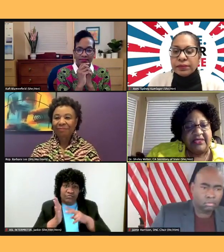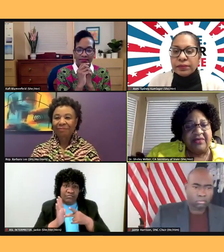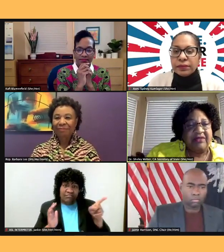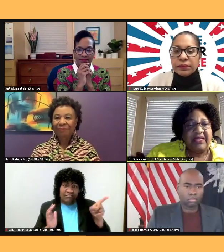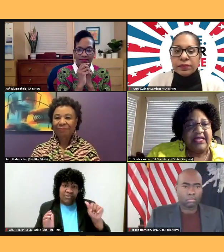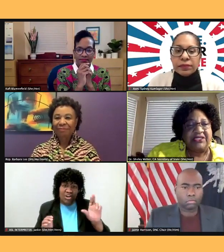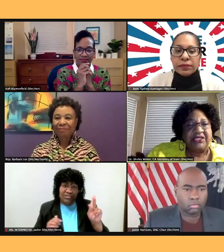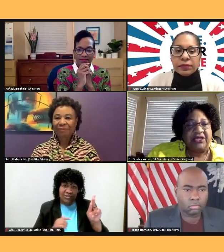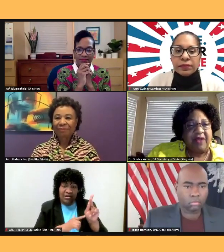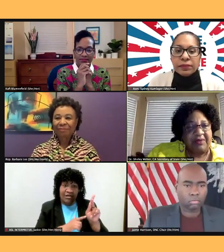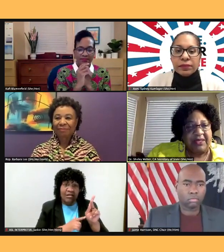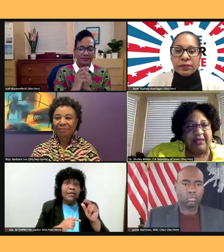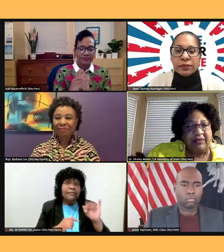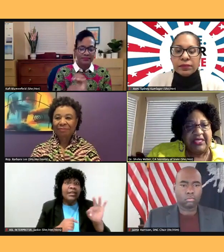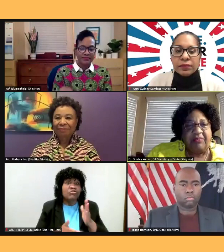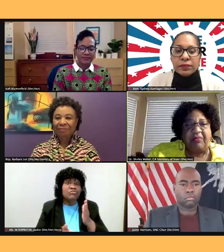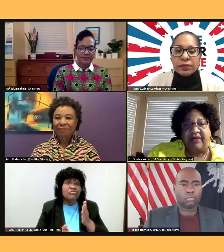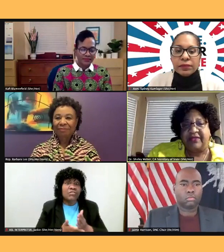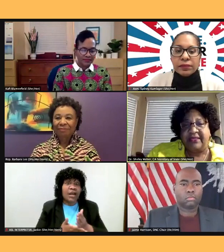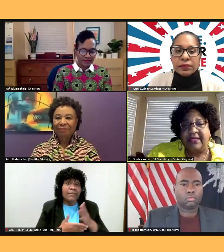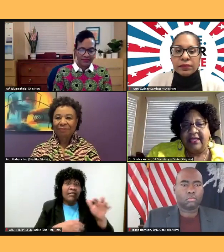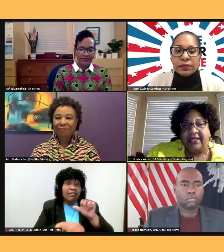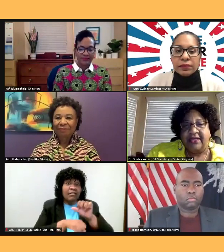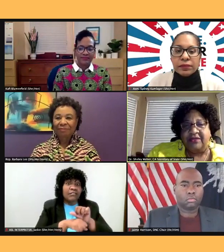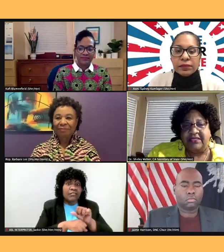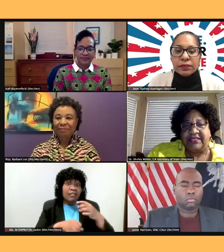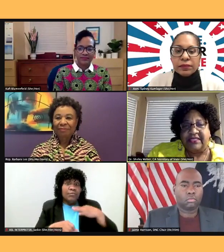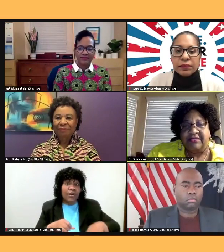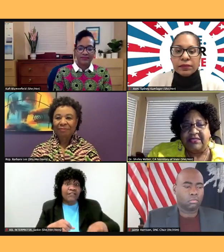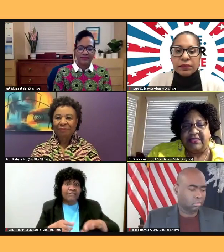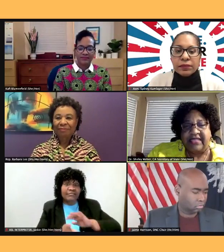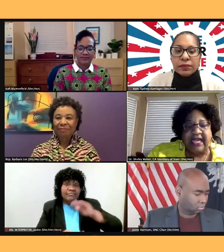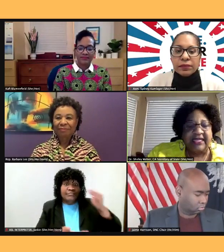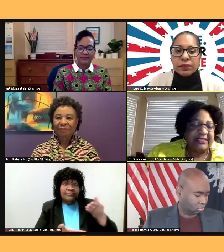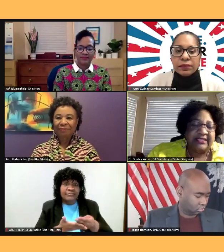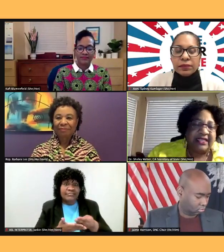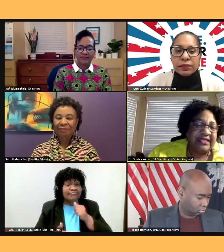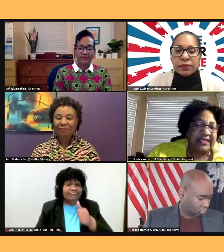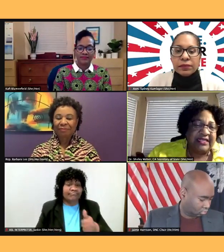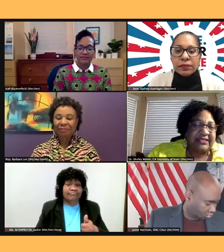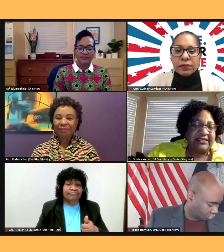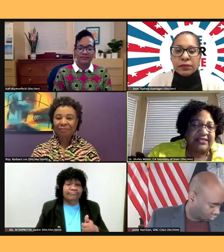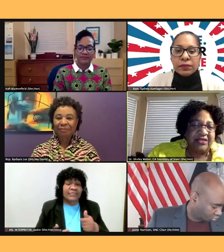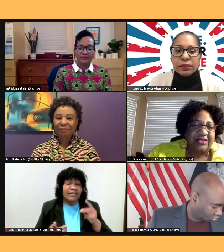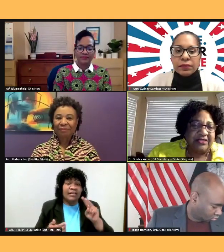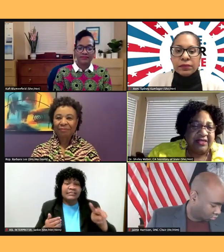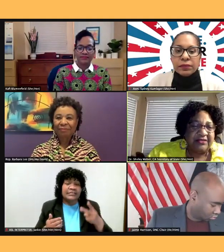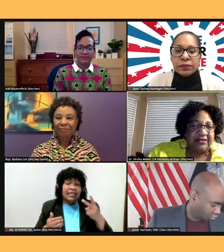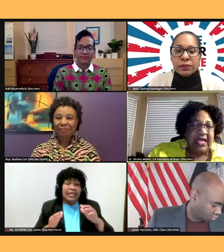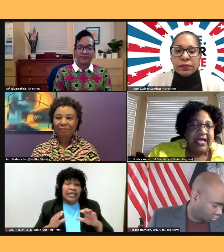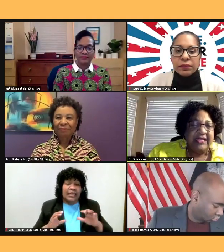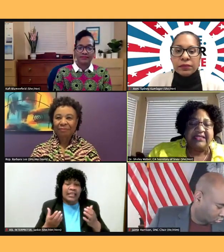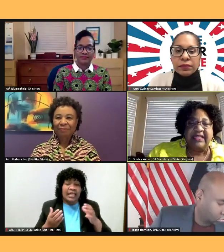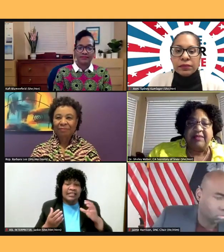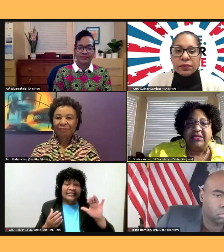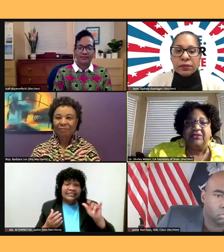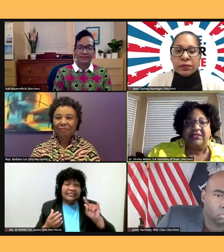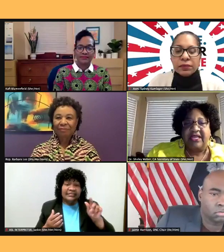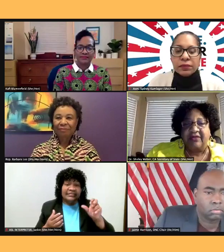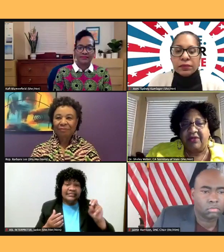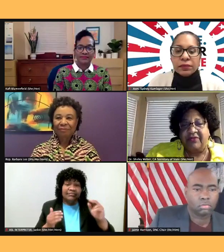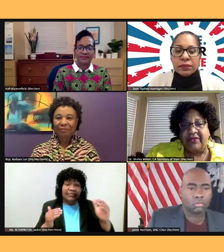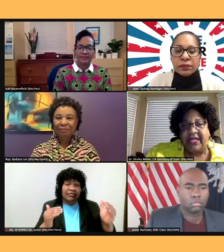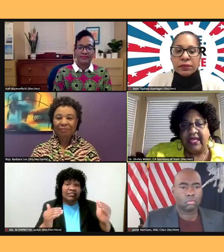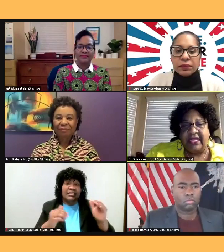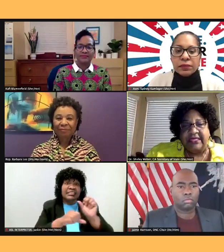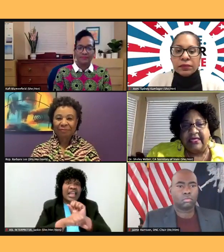sharecropping with any profit. You know, the system is designed, it's a second class citizen. It's, it's a, it's a step below slavery. And,